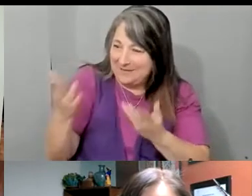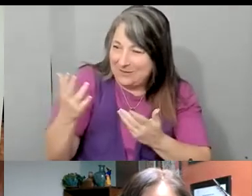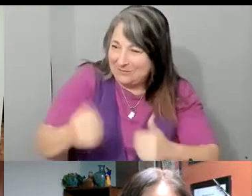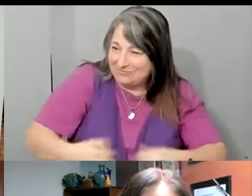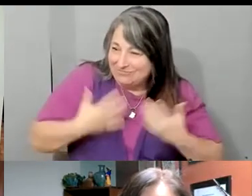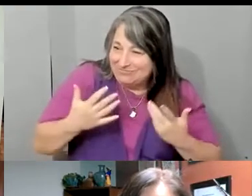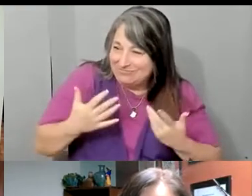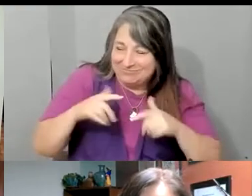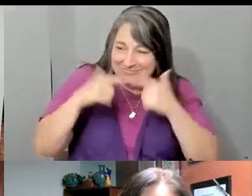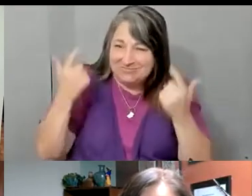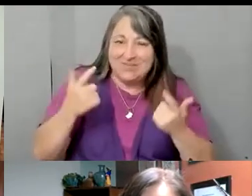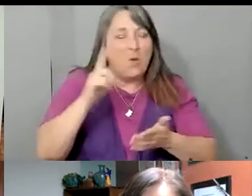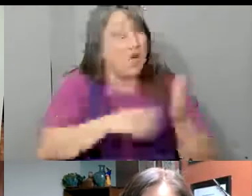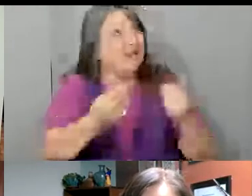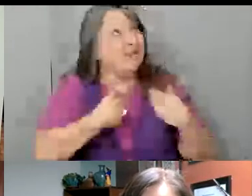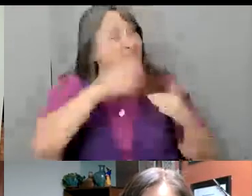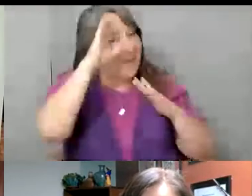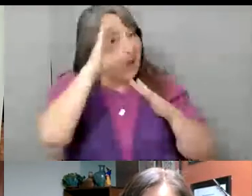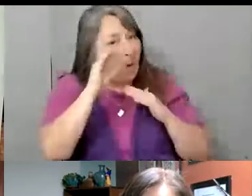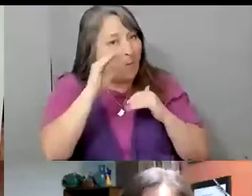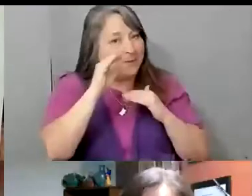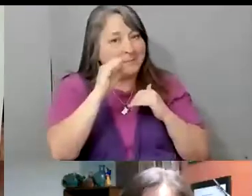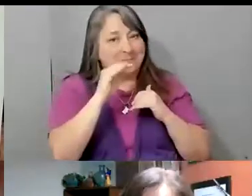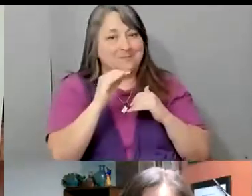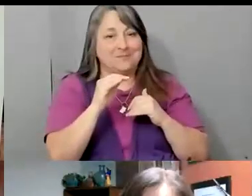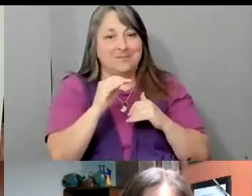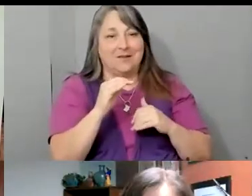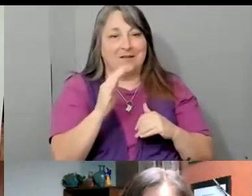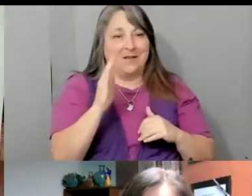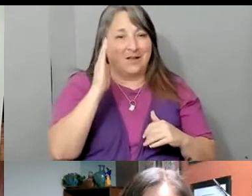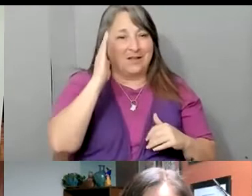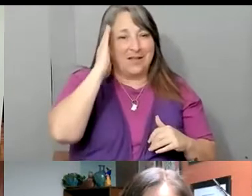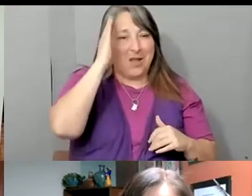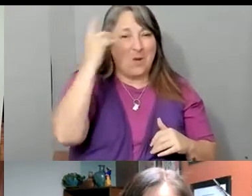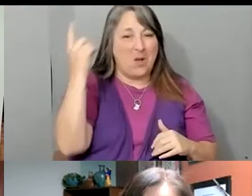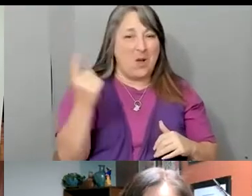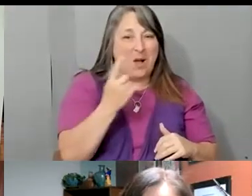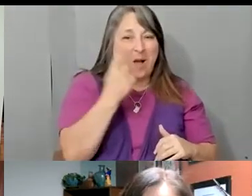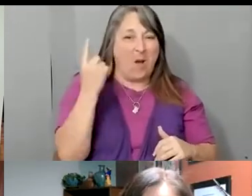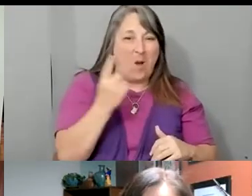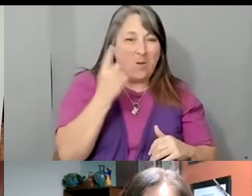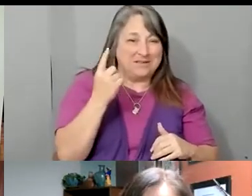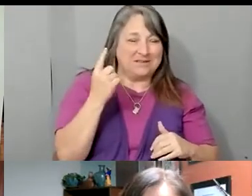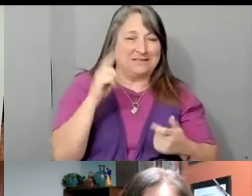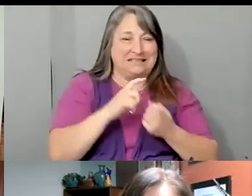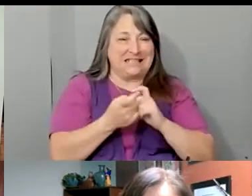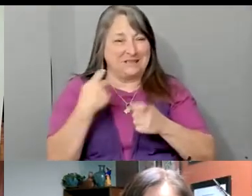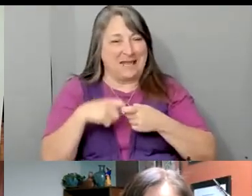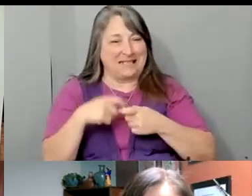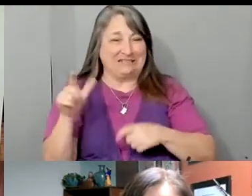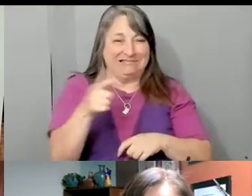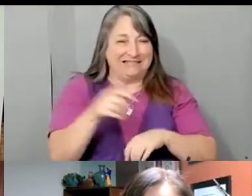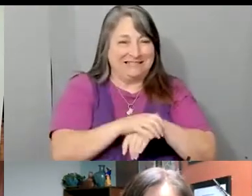What always gives me hope is that, you know, there's always going to be... Siempre vamos a tener una batalla.